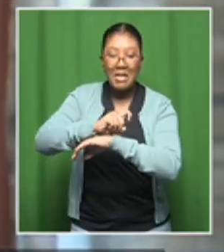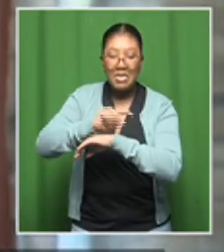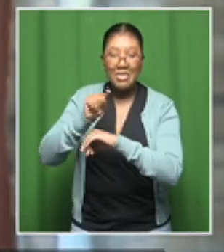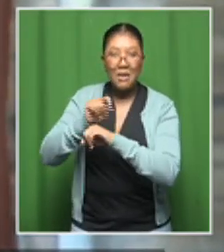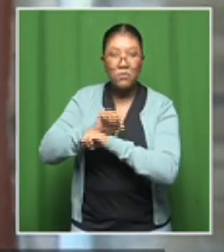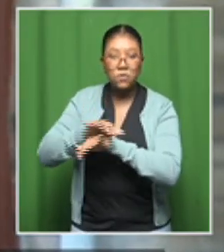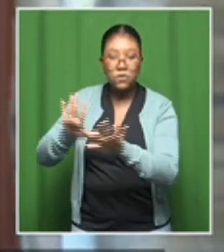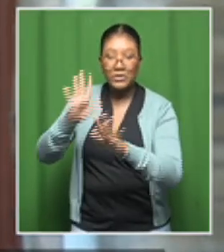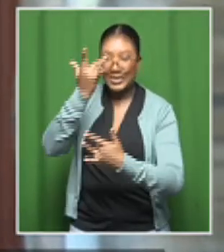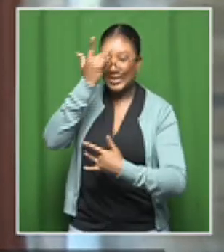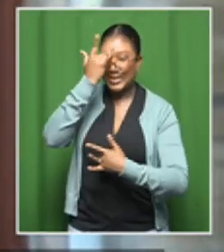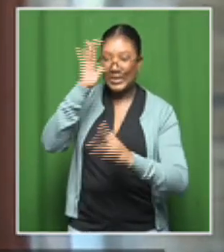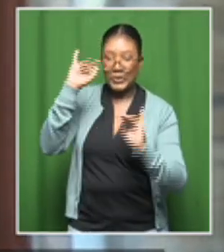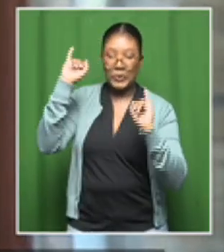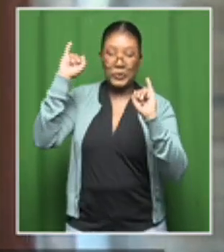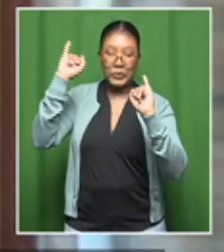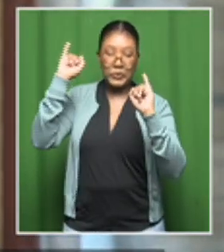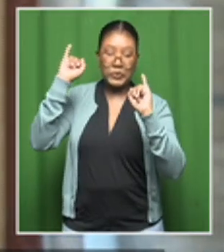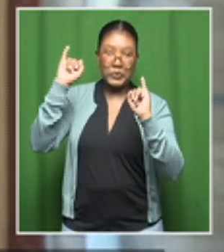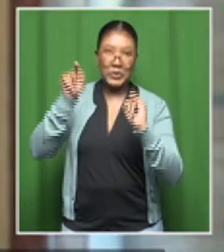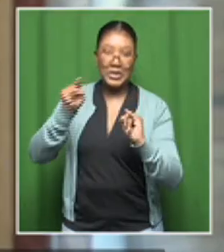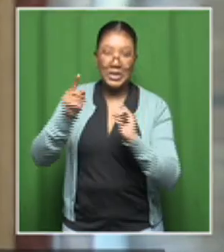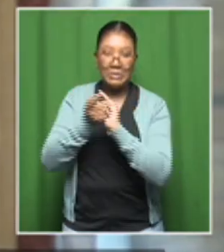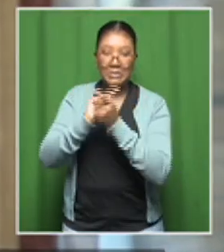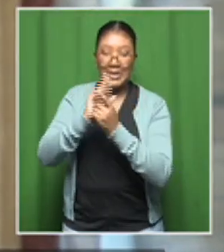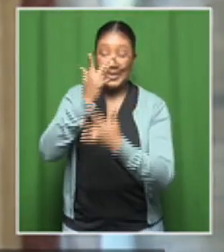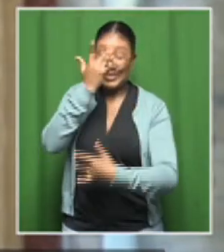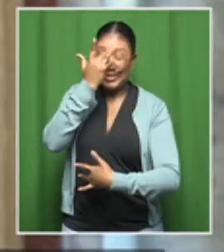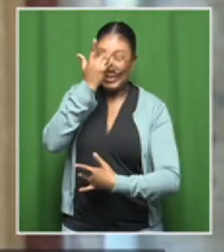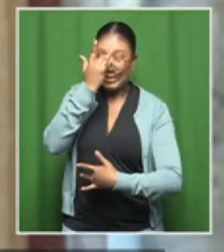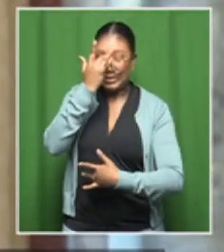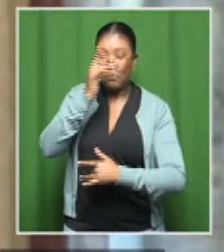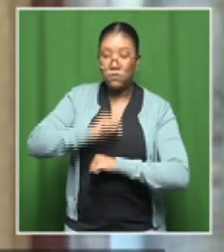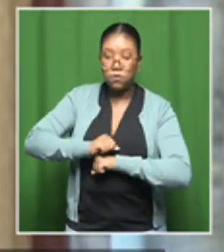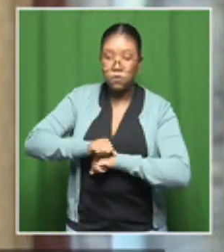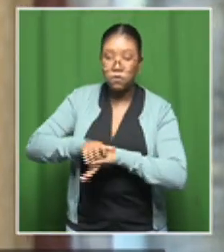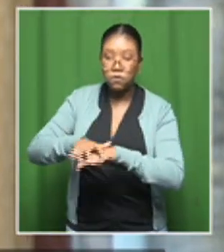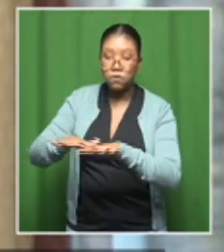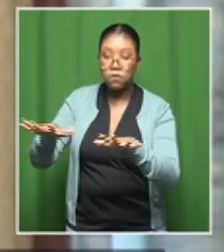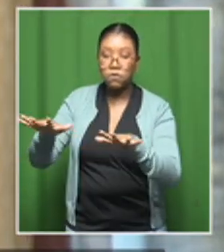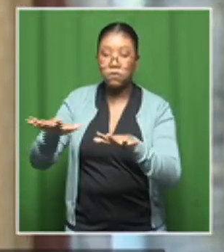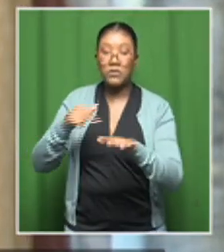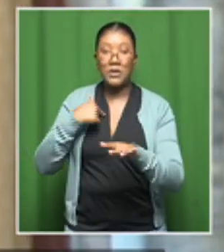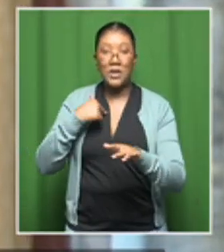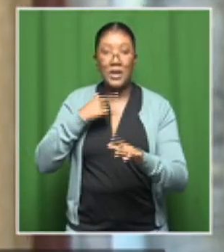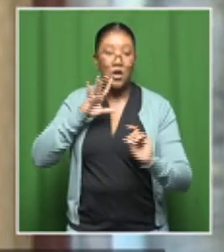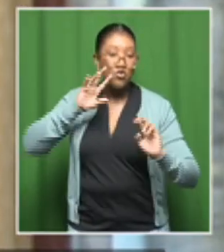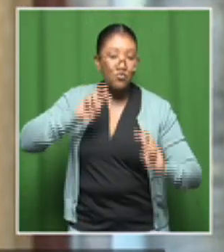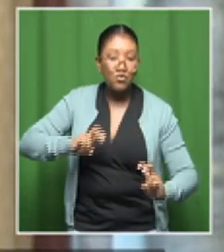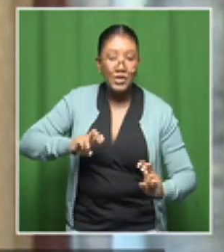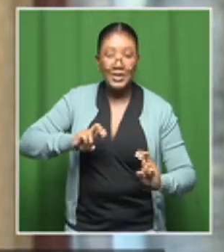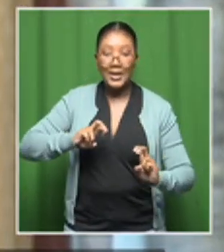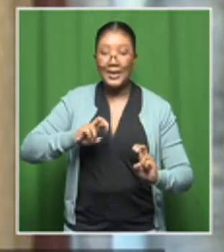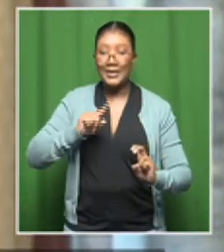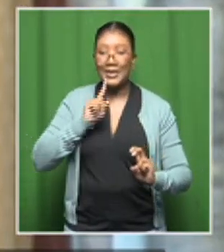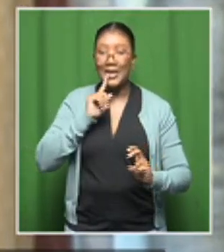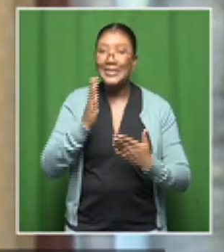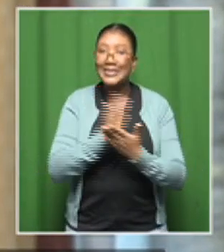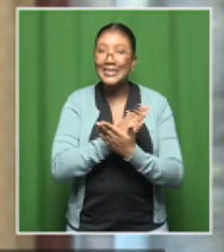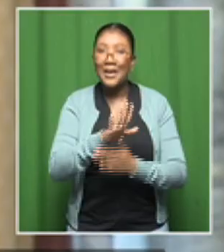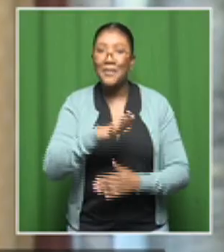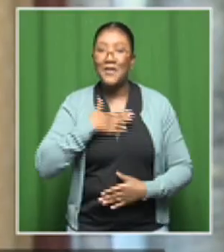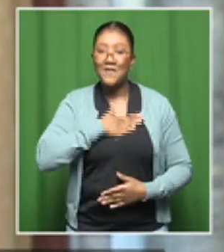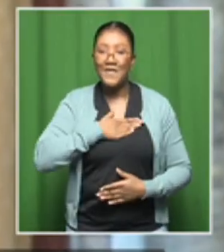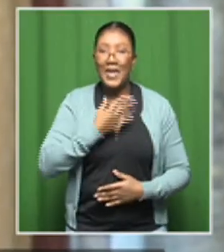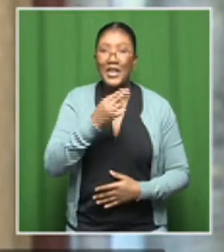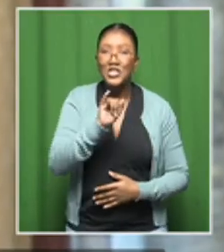a very aggressive form of the disease. There were many theories like probably those were getting a different strain of